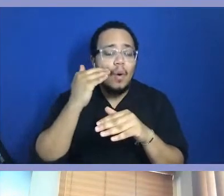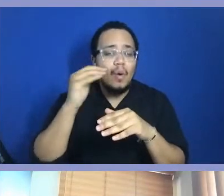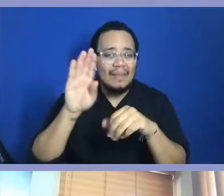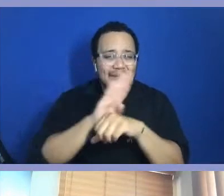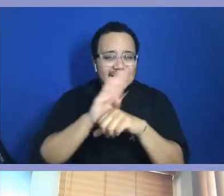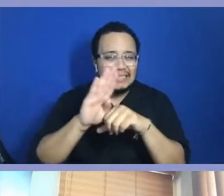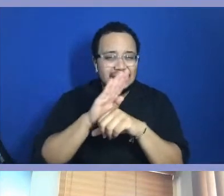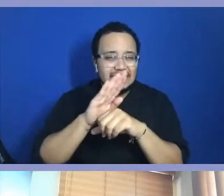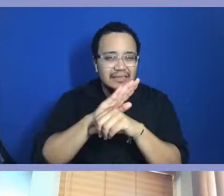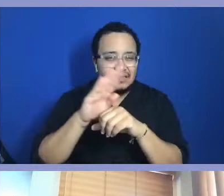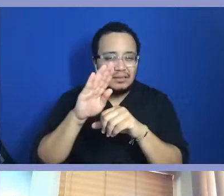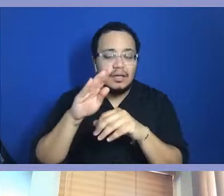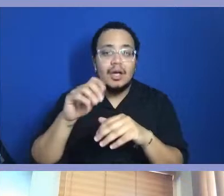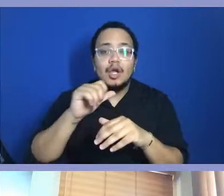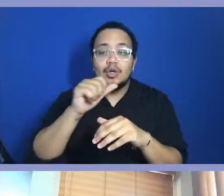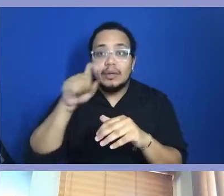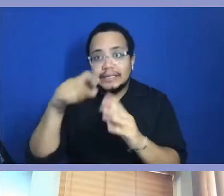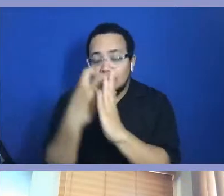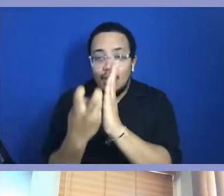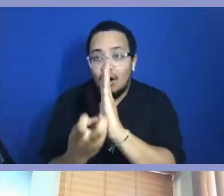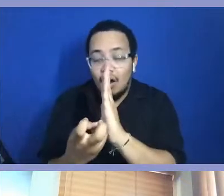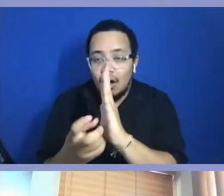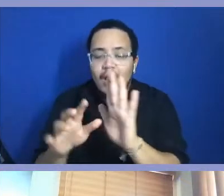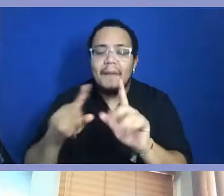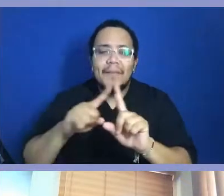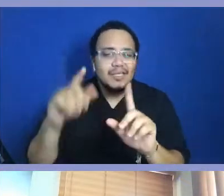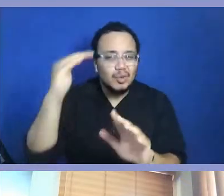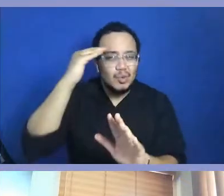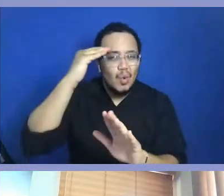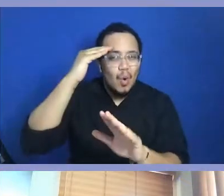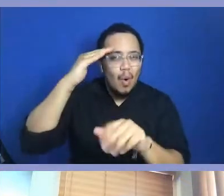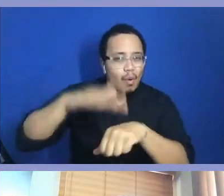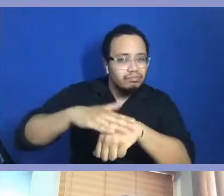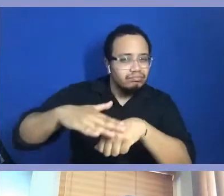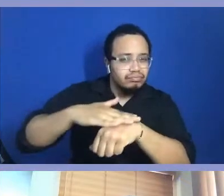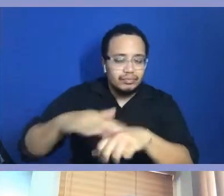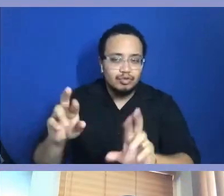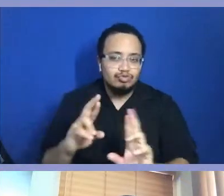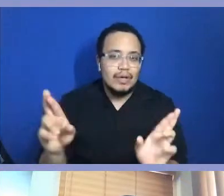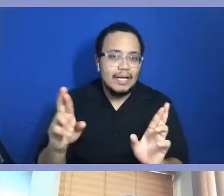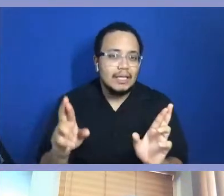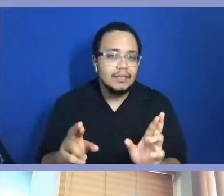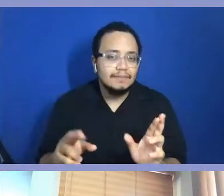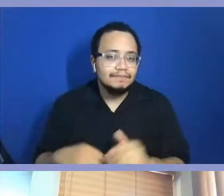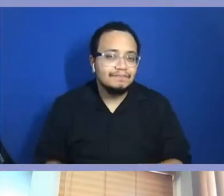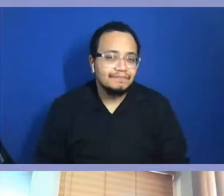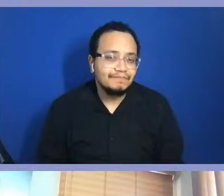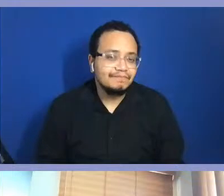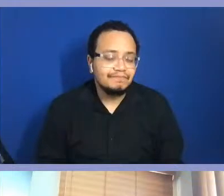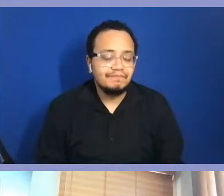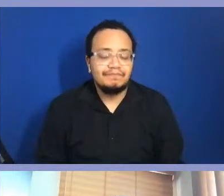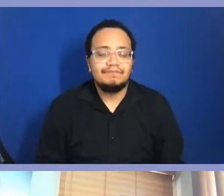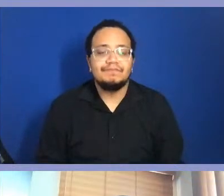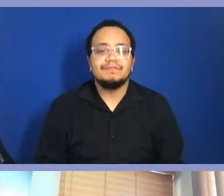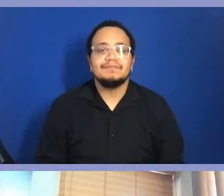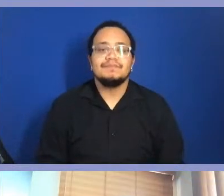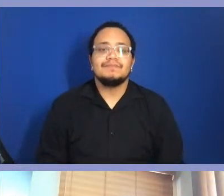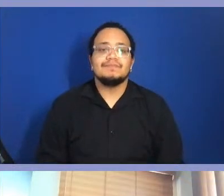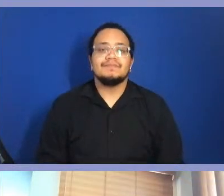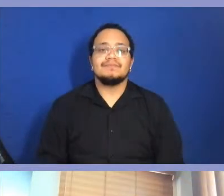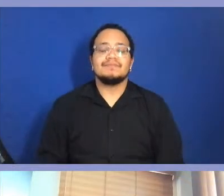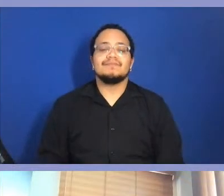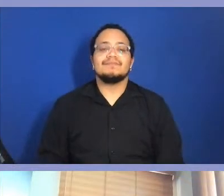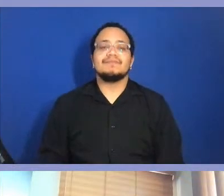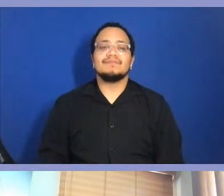have to be in the business, just aware of it to be able to better provide whatever opportunities that are coming up. So, you know, I mean,